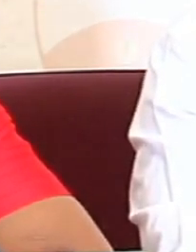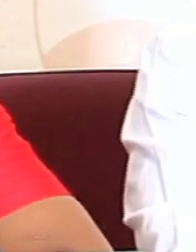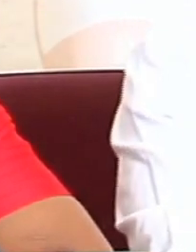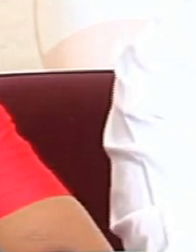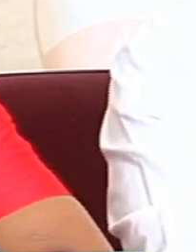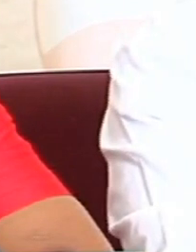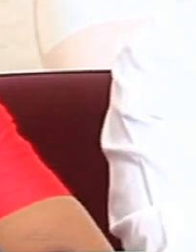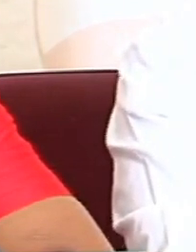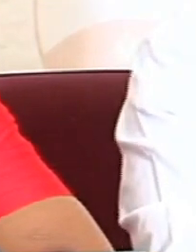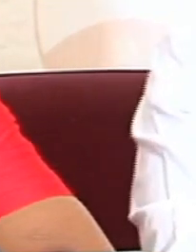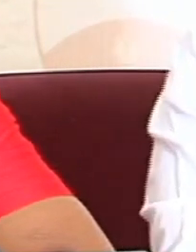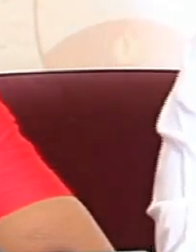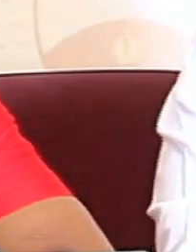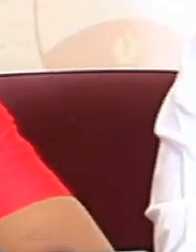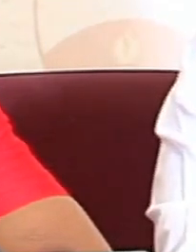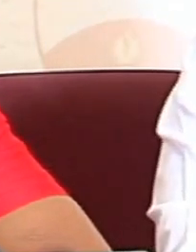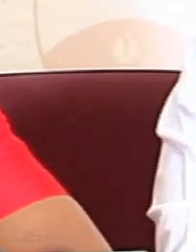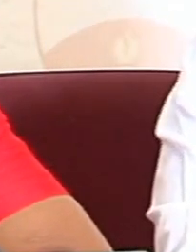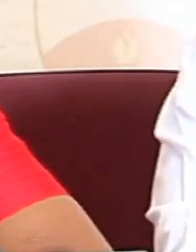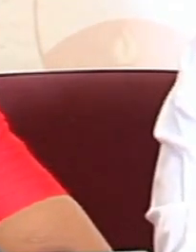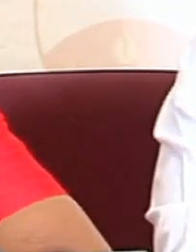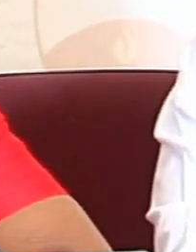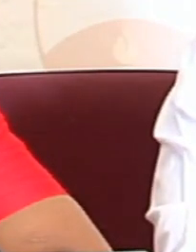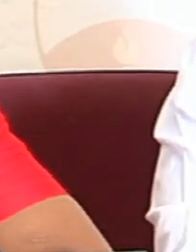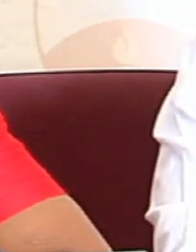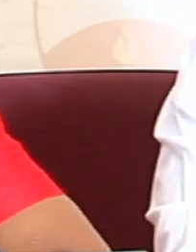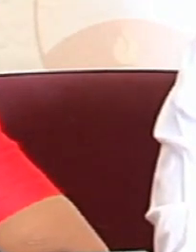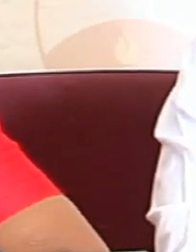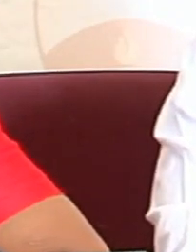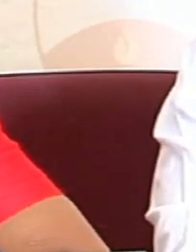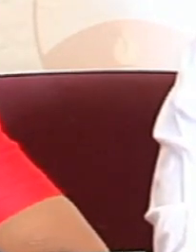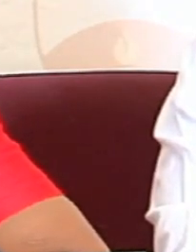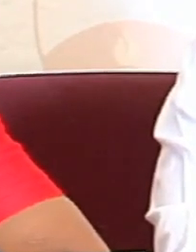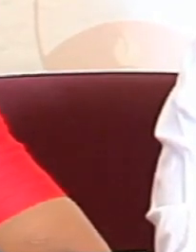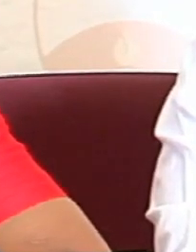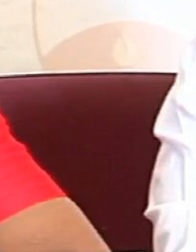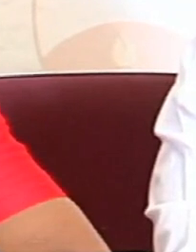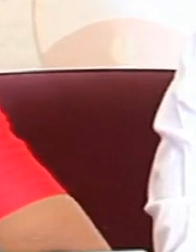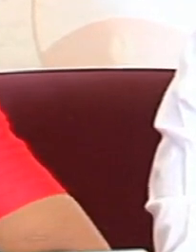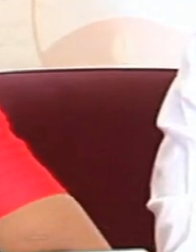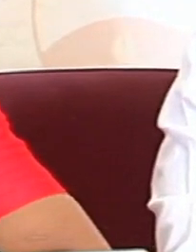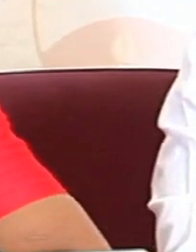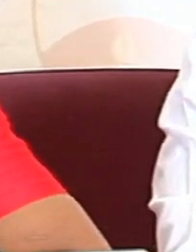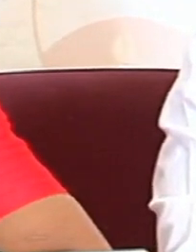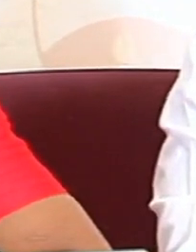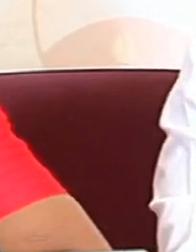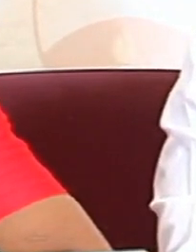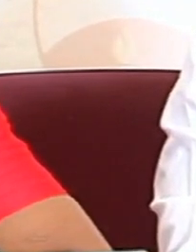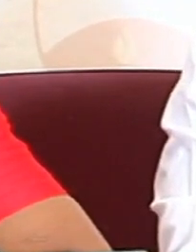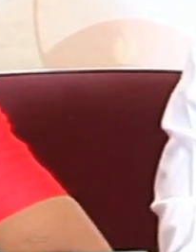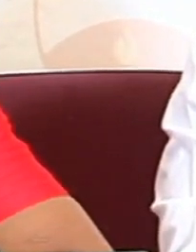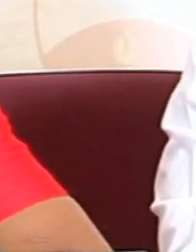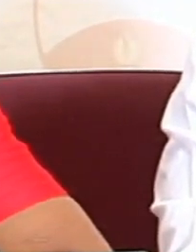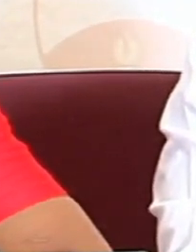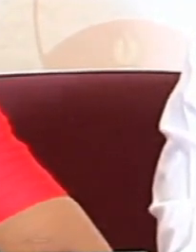Now, you are asking a question, Mlouk, about engaging our counterparts. Well, this is a shared